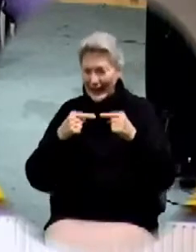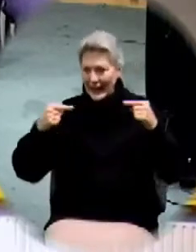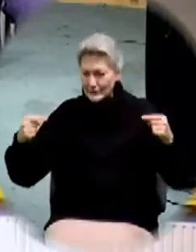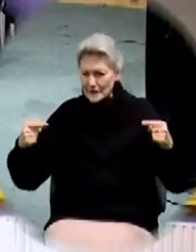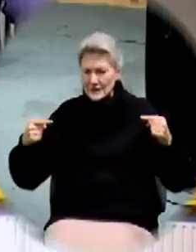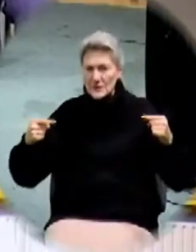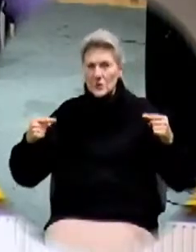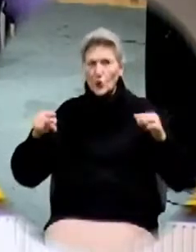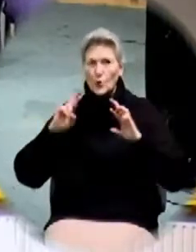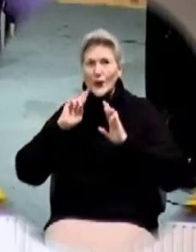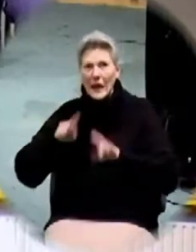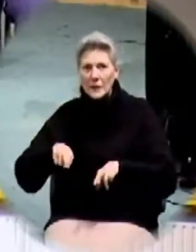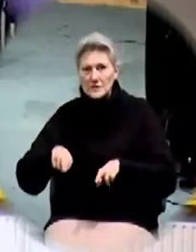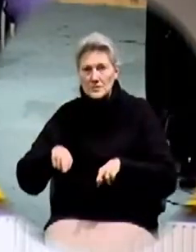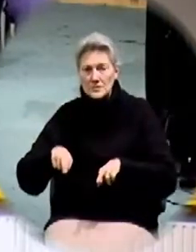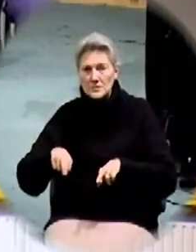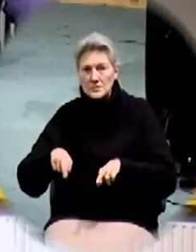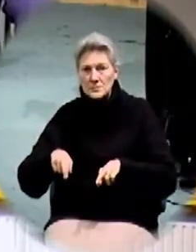reaction.